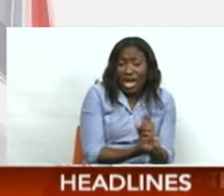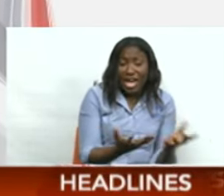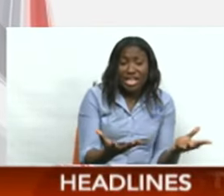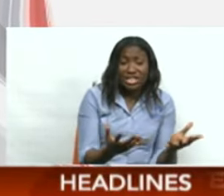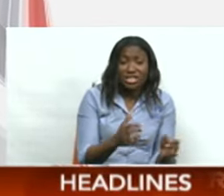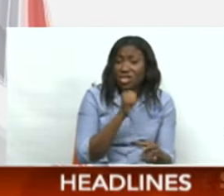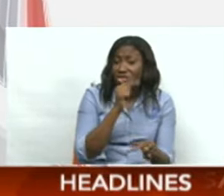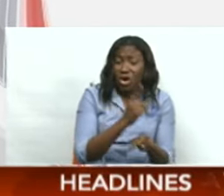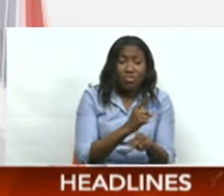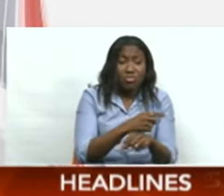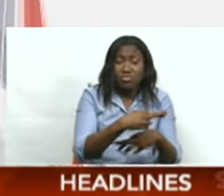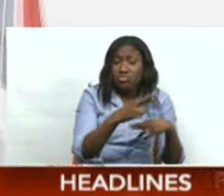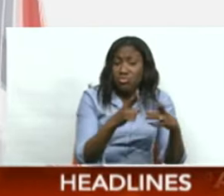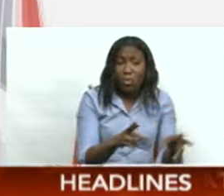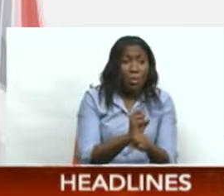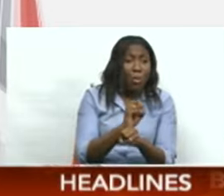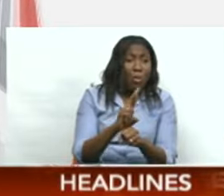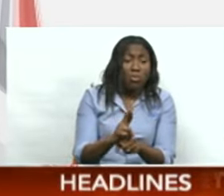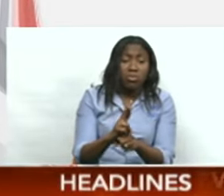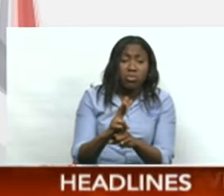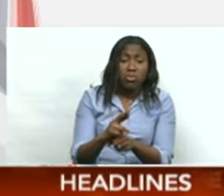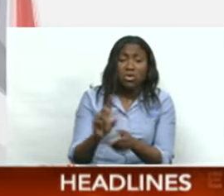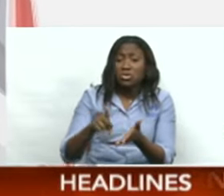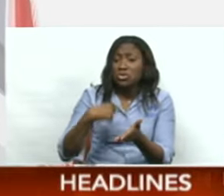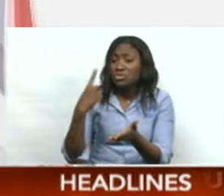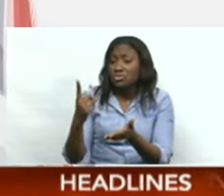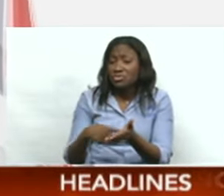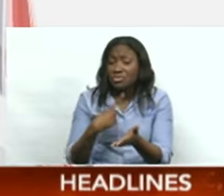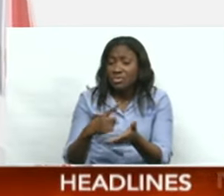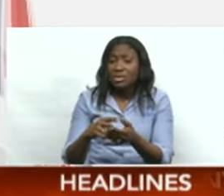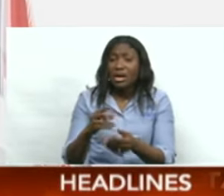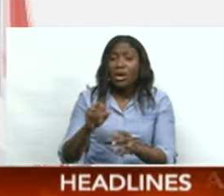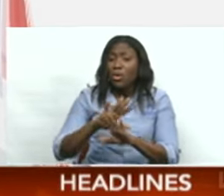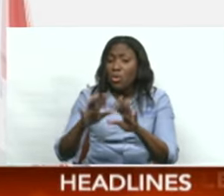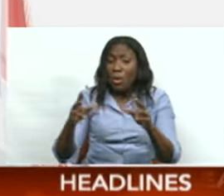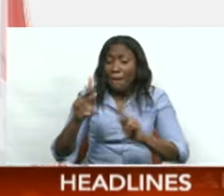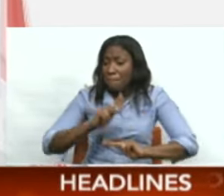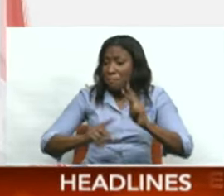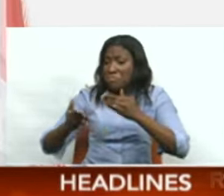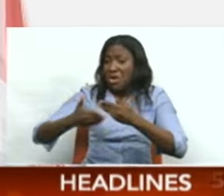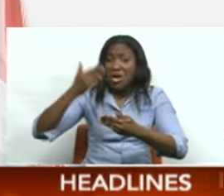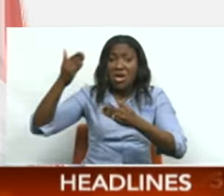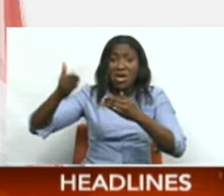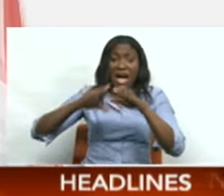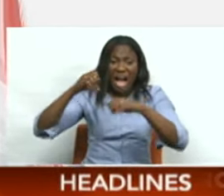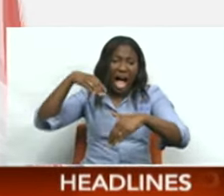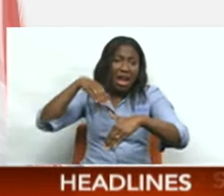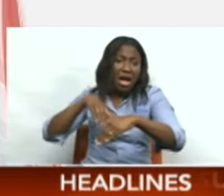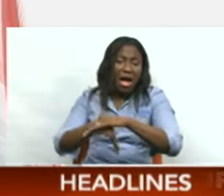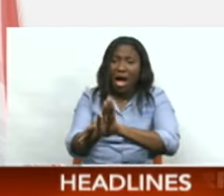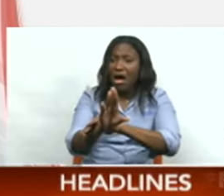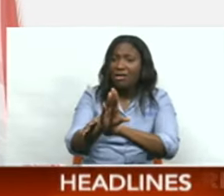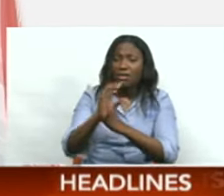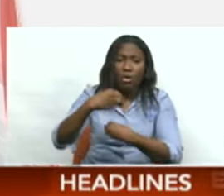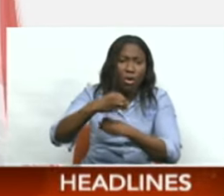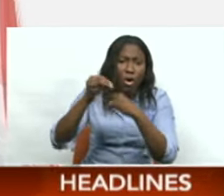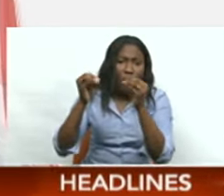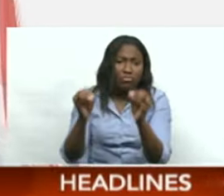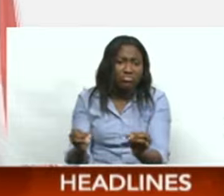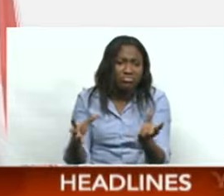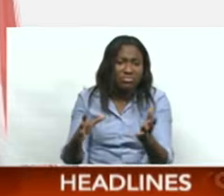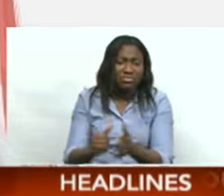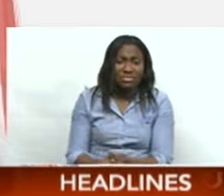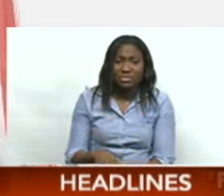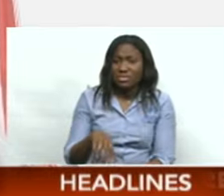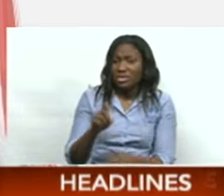call-on center where the general public could have been working, which has happened, right where workers' cars